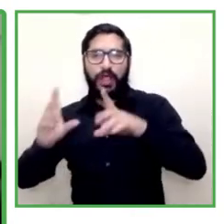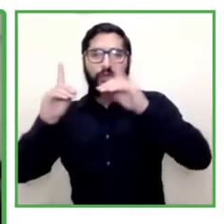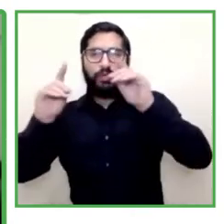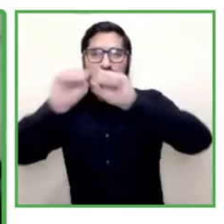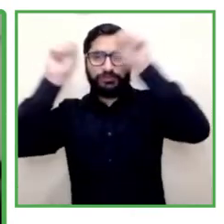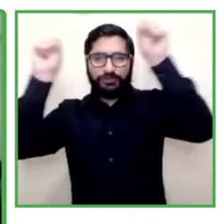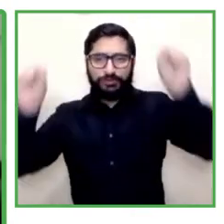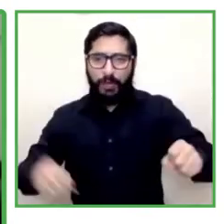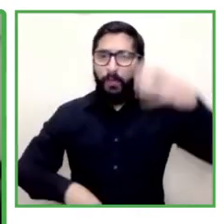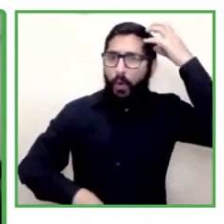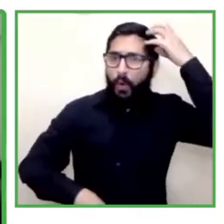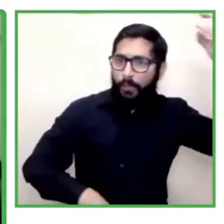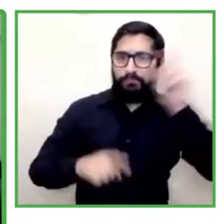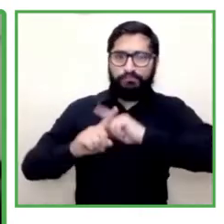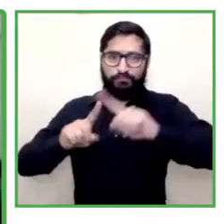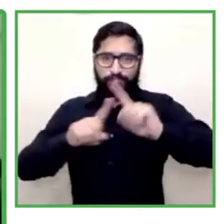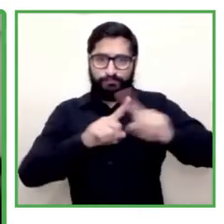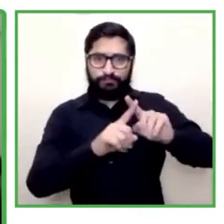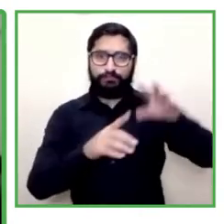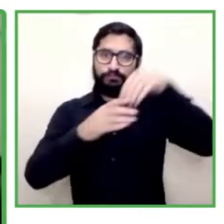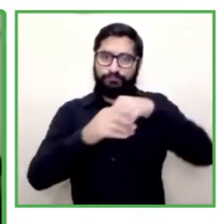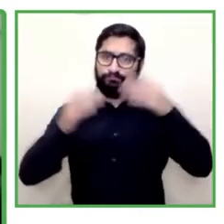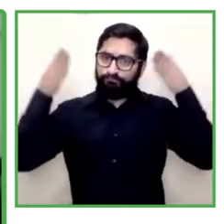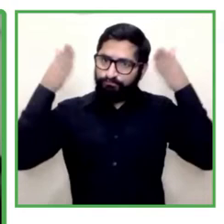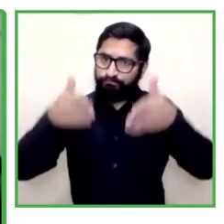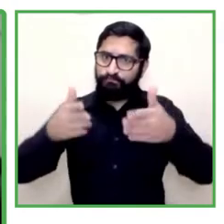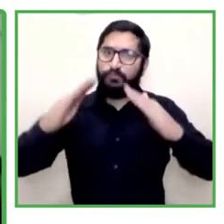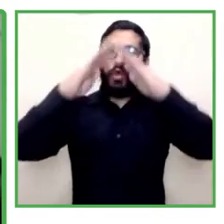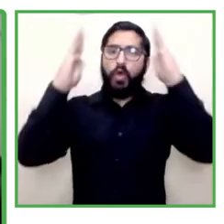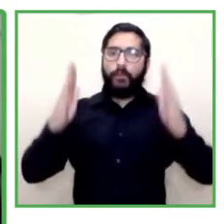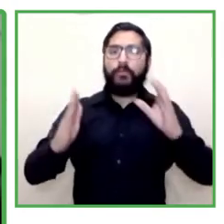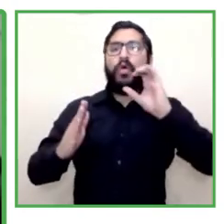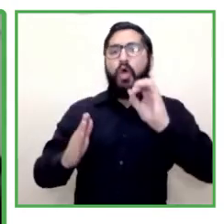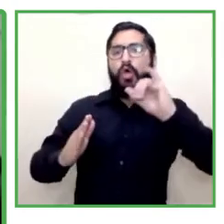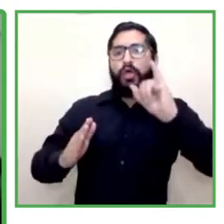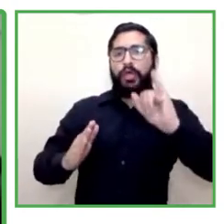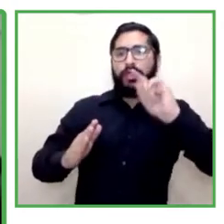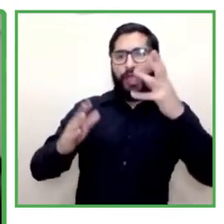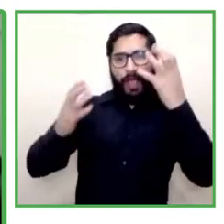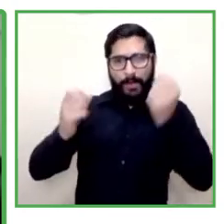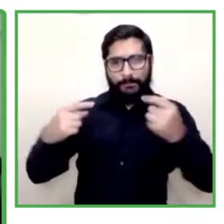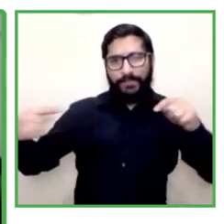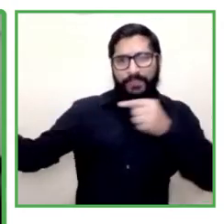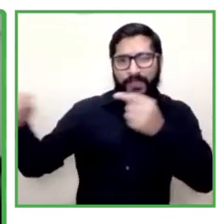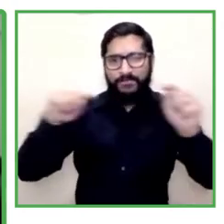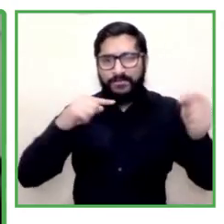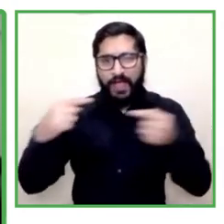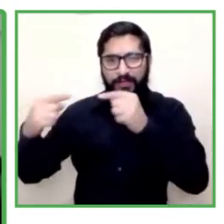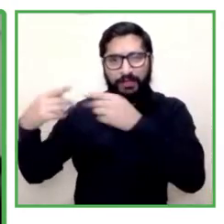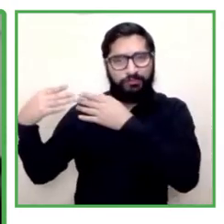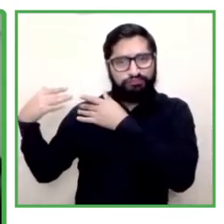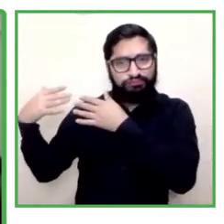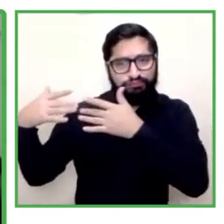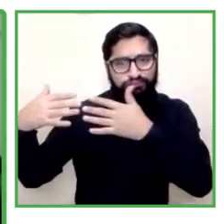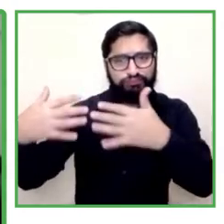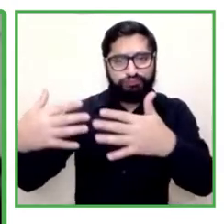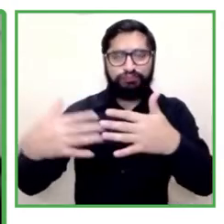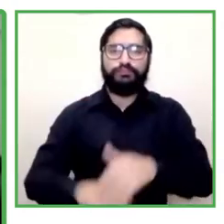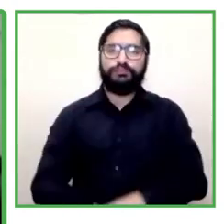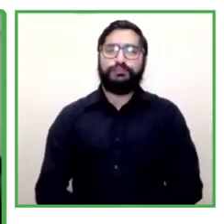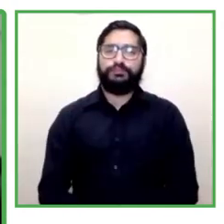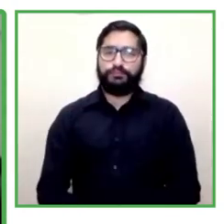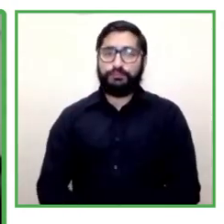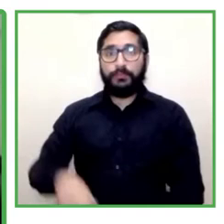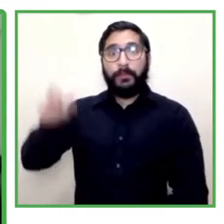on the ilo specialty social dialogue where workers employers government